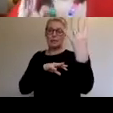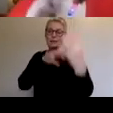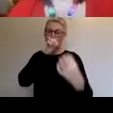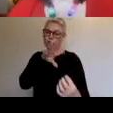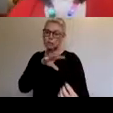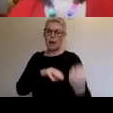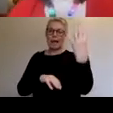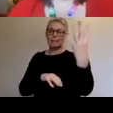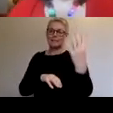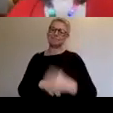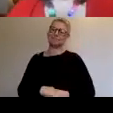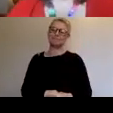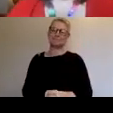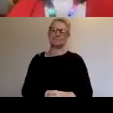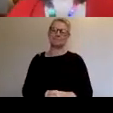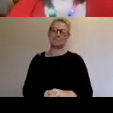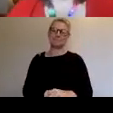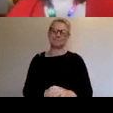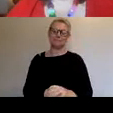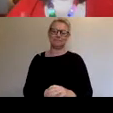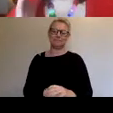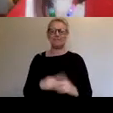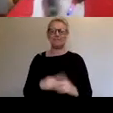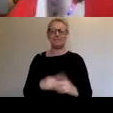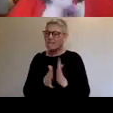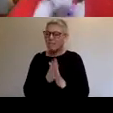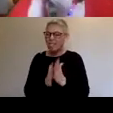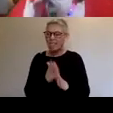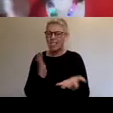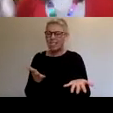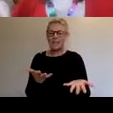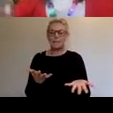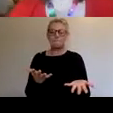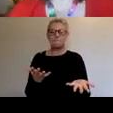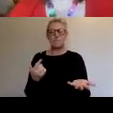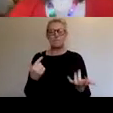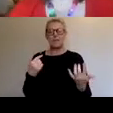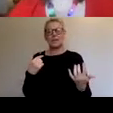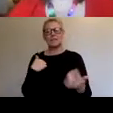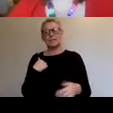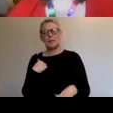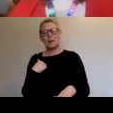I'm also kind of always fascinated in what's happening in kind of performing arts adjacent sectors.